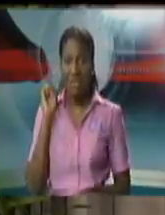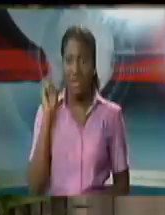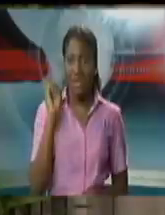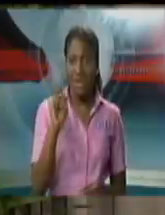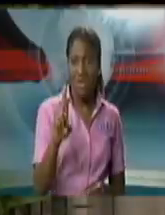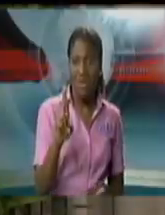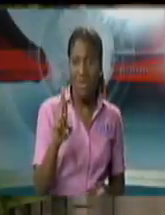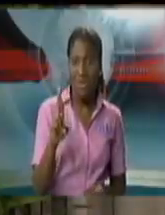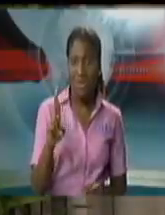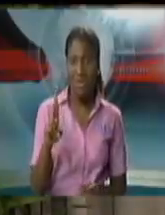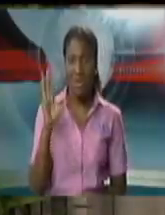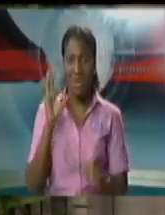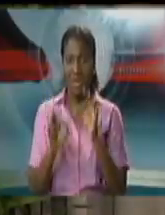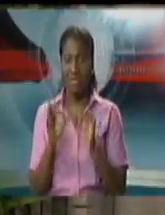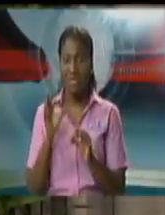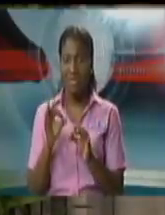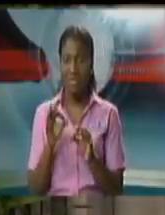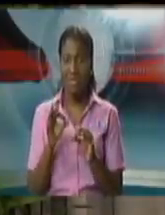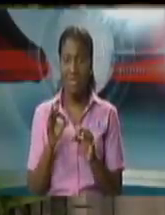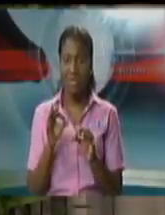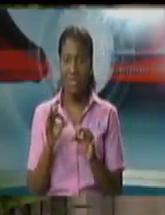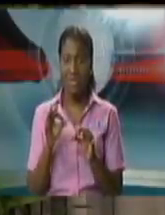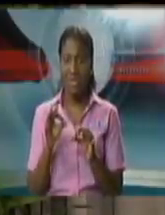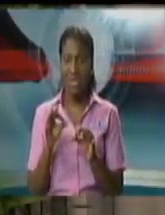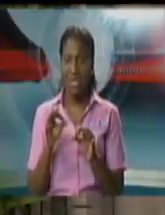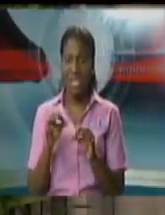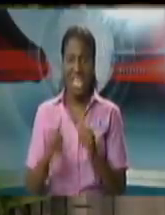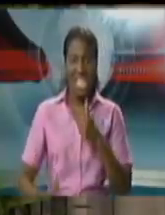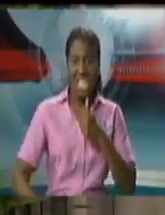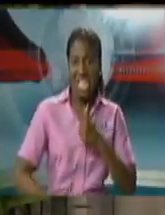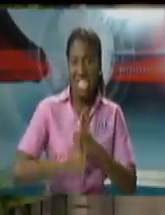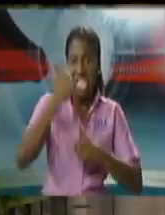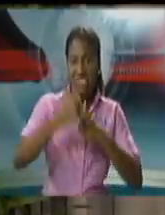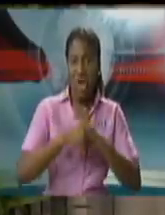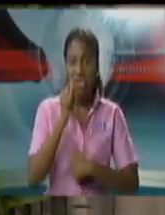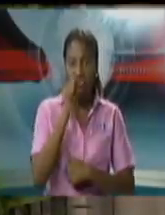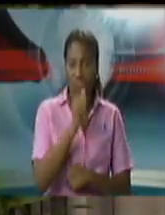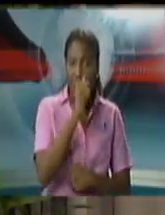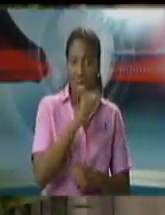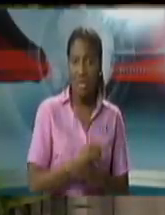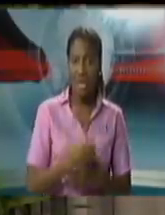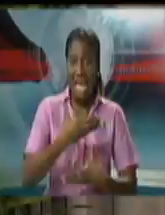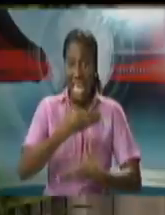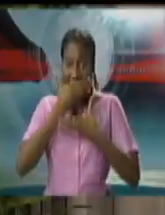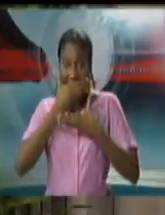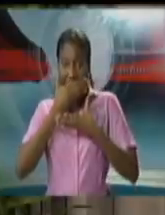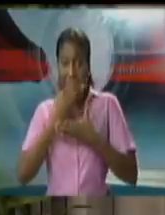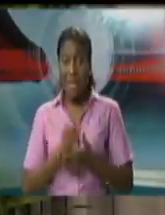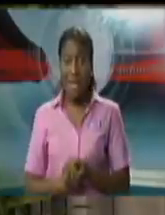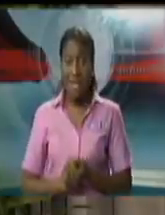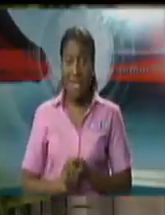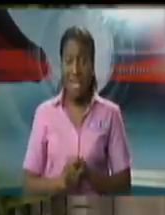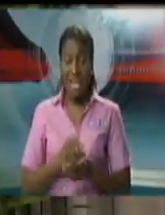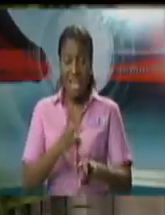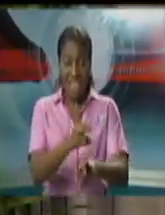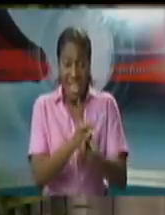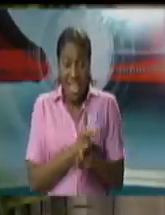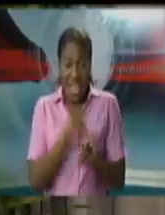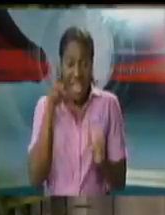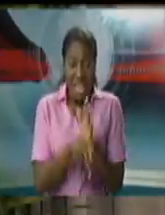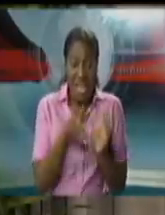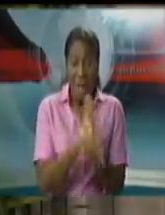against the person, secondly, dangerous drugs, kidnapping, trafficking in persons, rape,